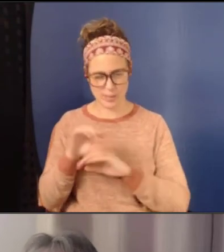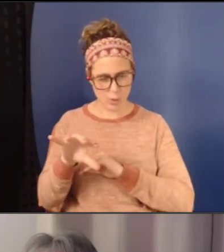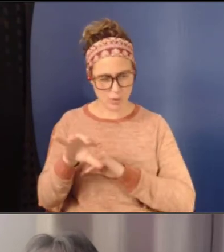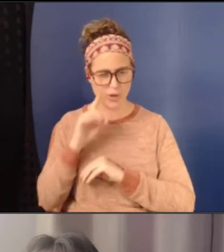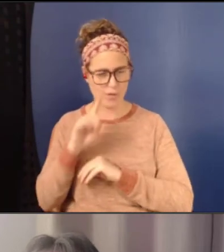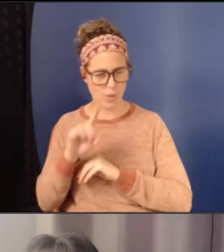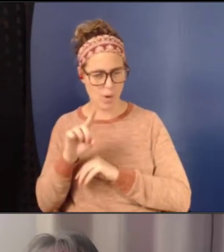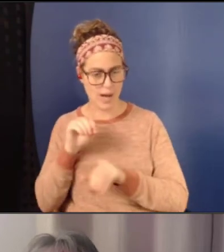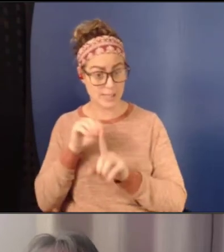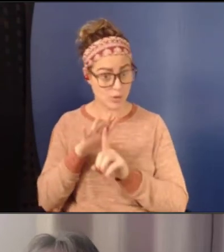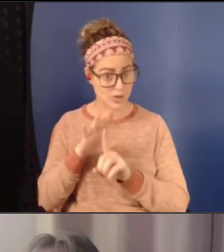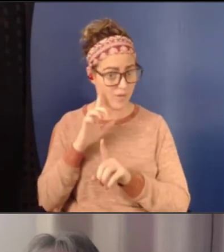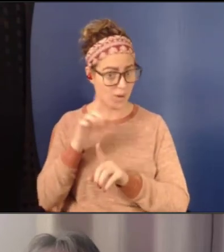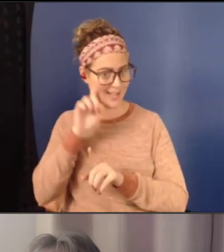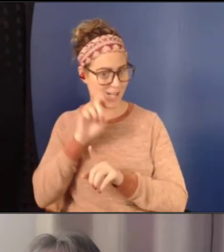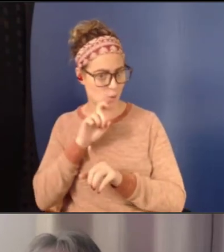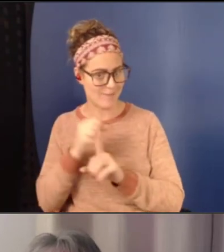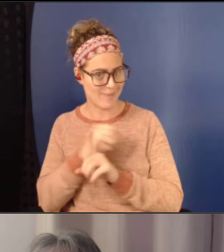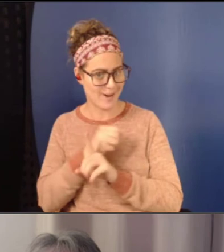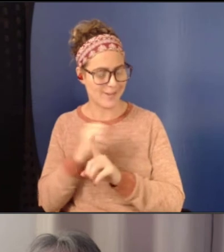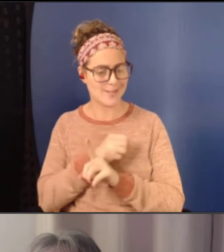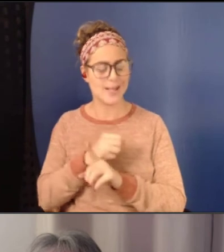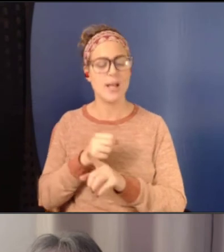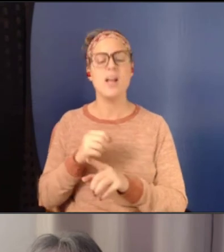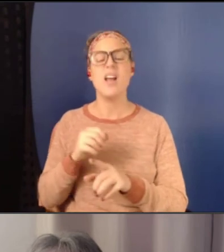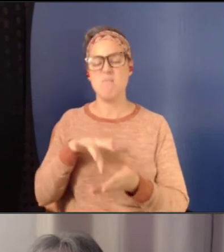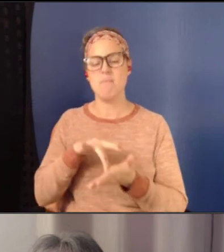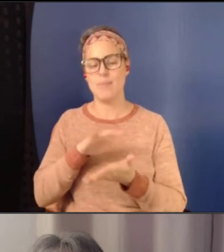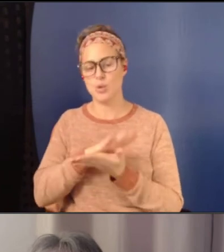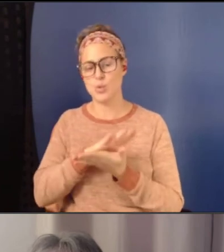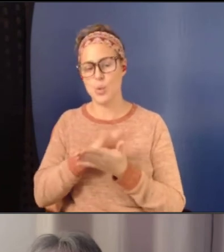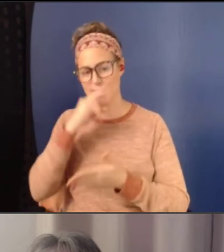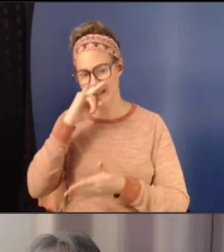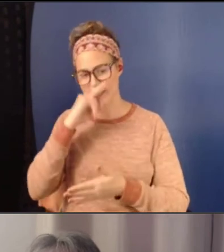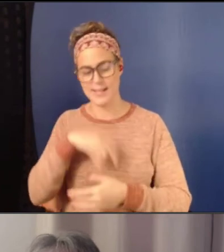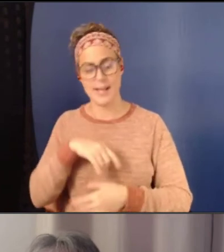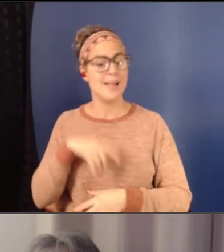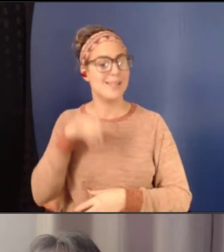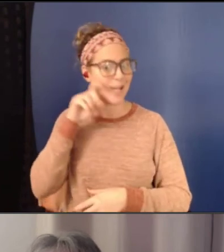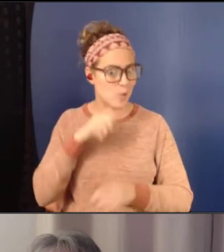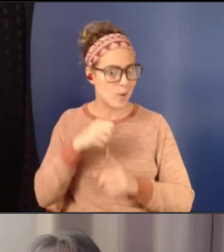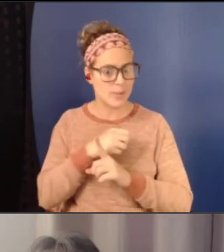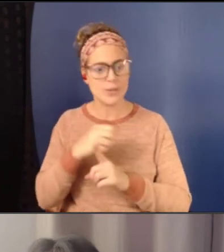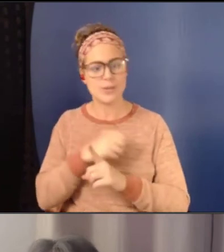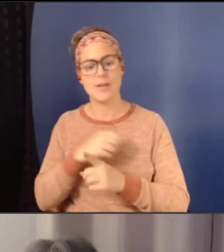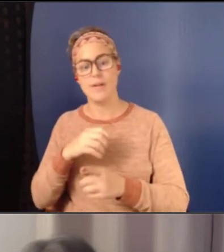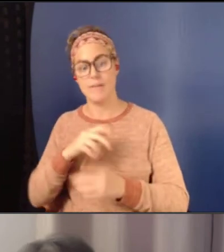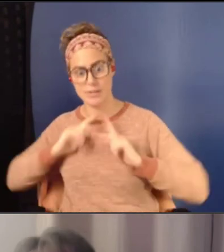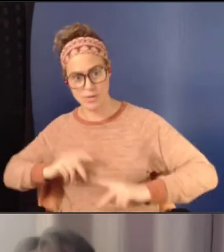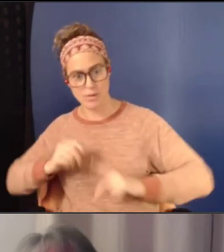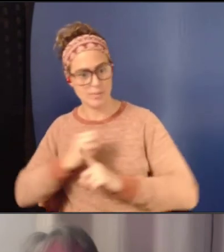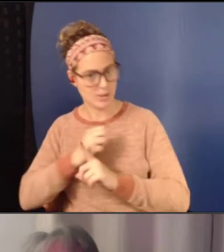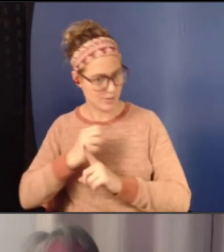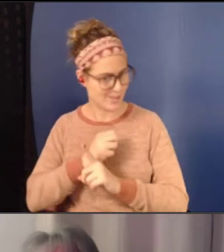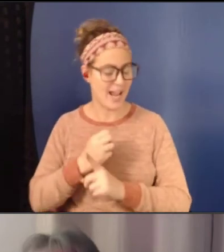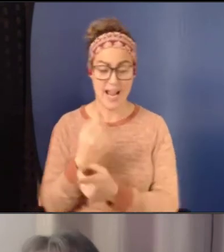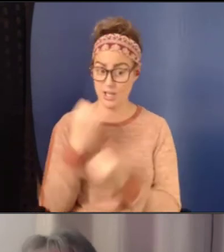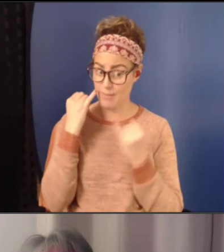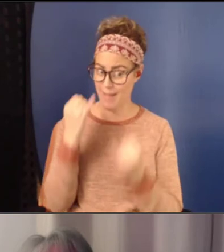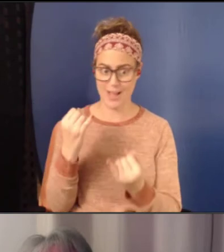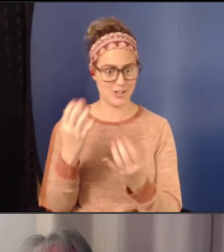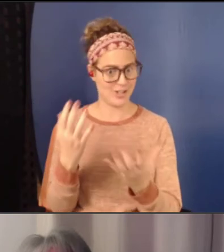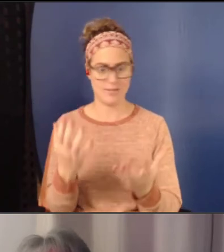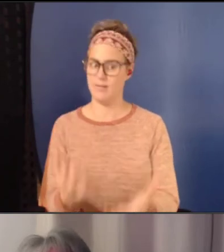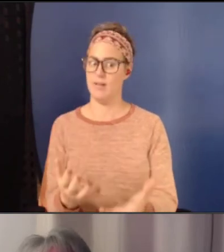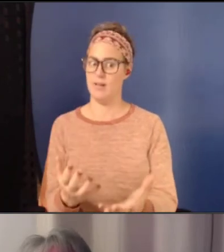uh, sexual abuse. And these are middle school kids, sexual abuse, as well as physical abuse. And the, as you imagine the count of the ACEs as that